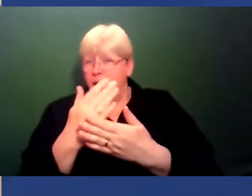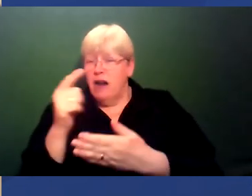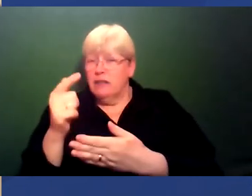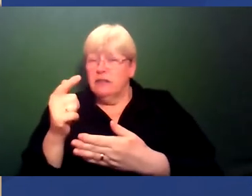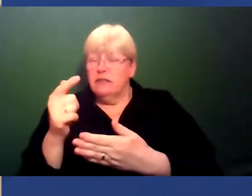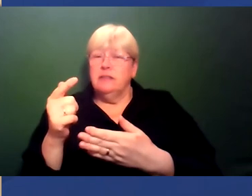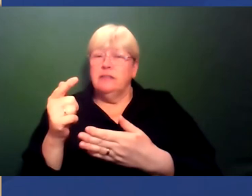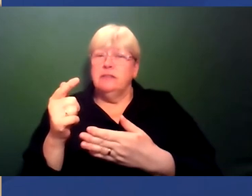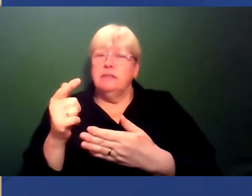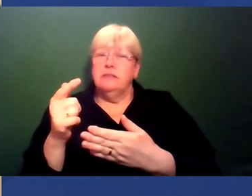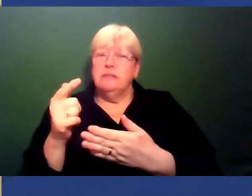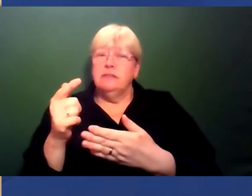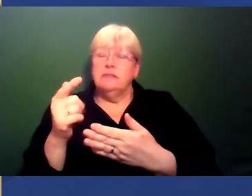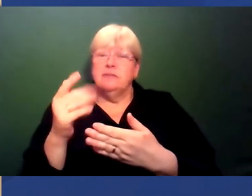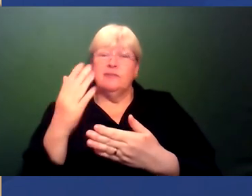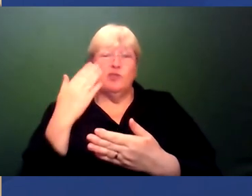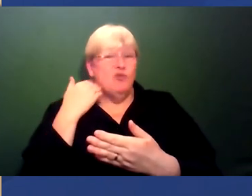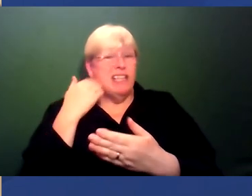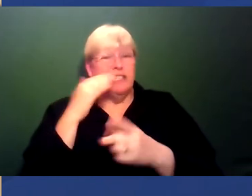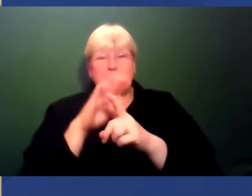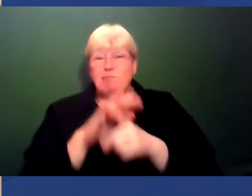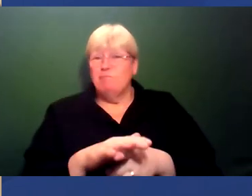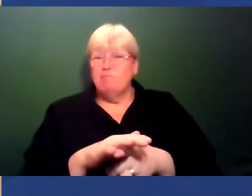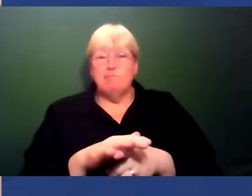like probably straight up racism and,